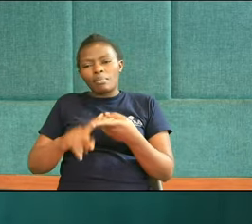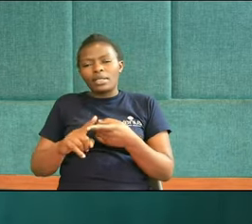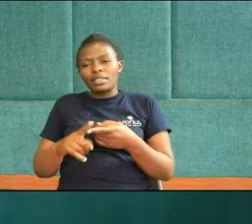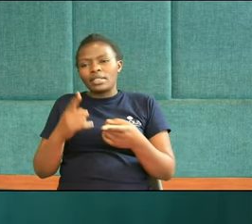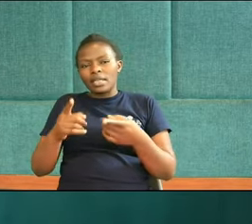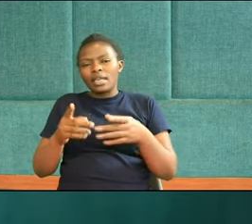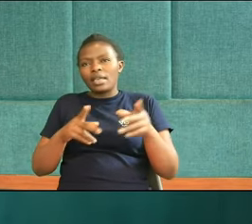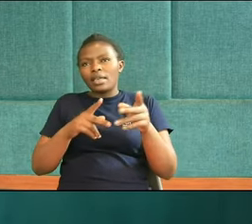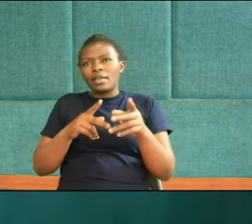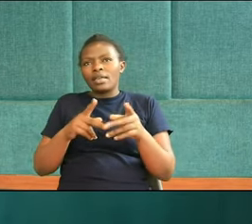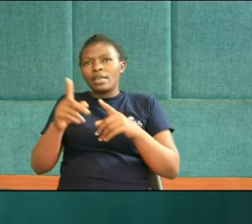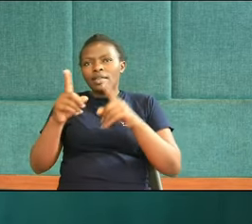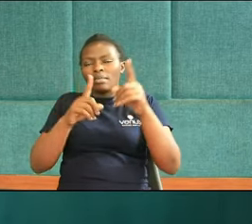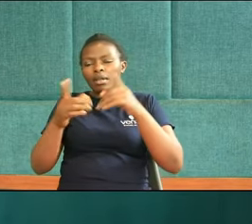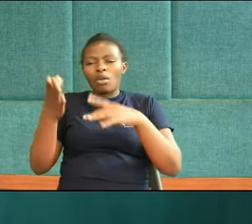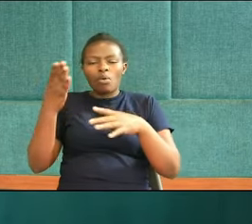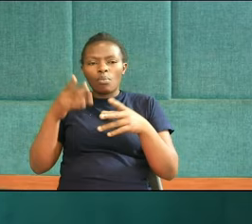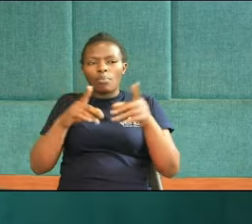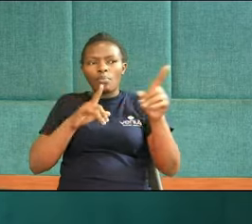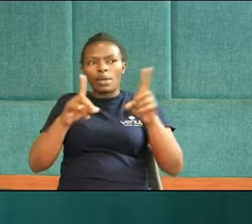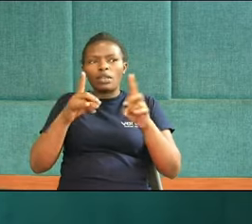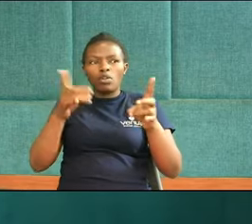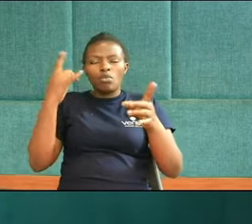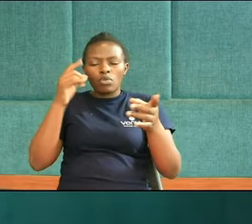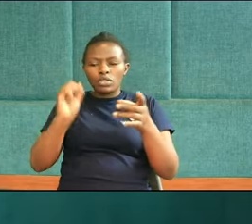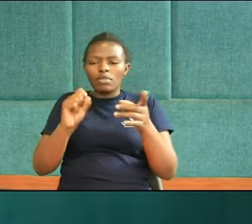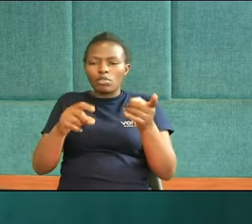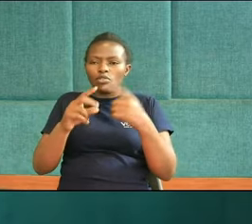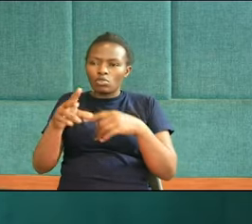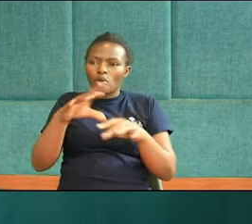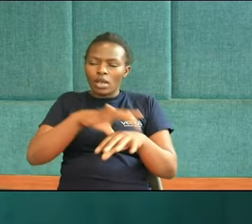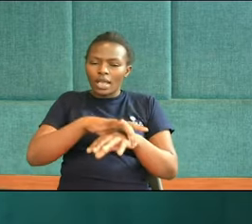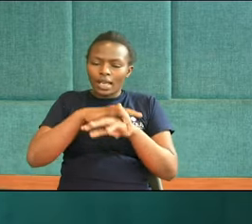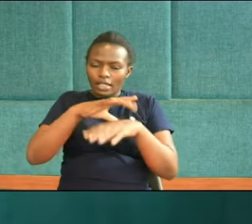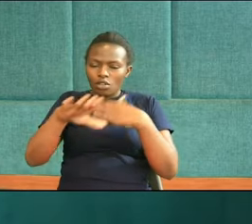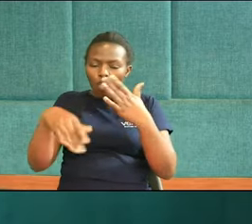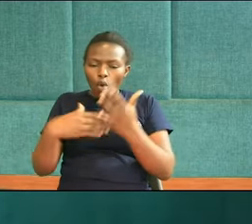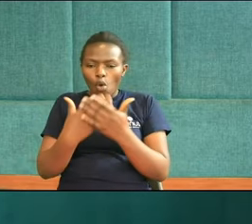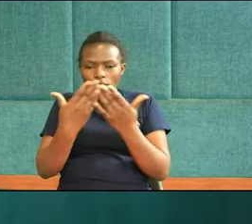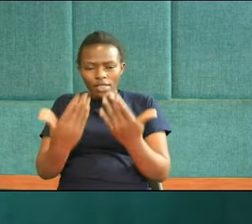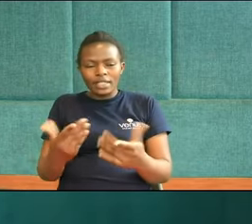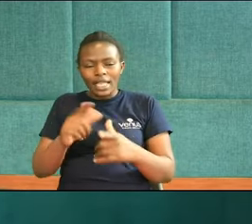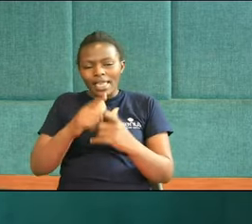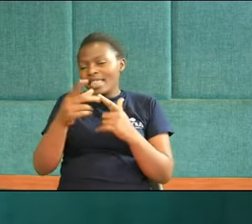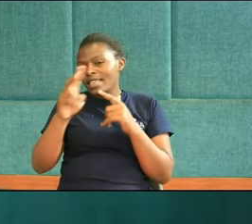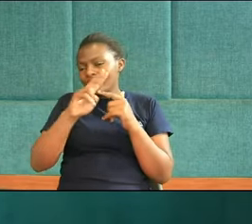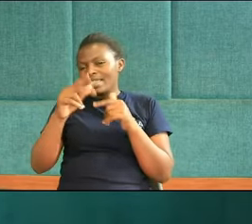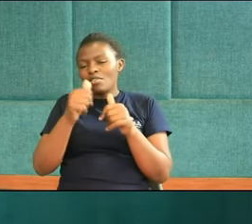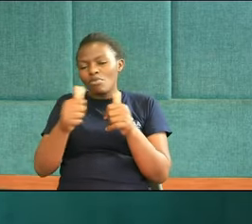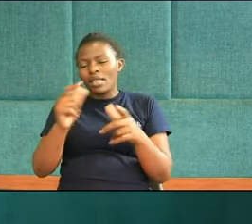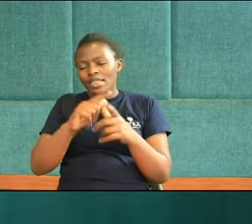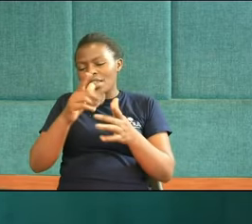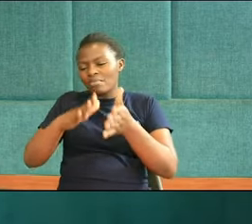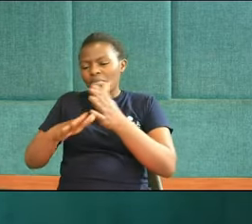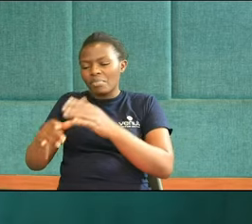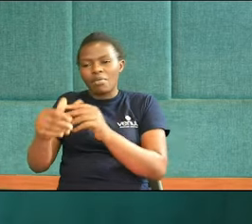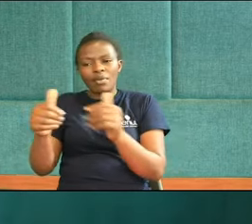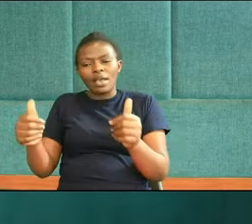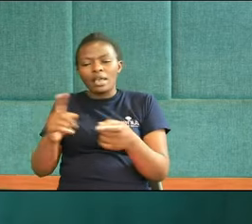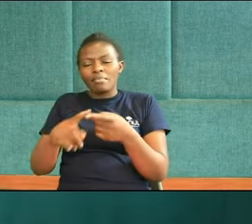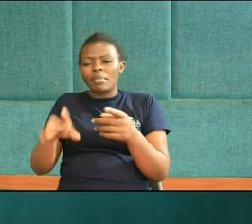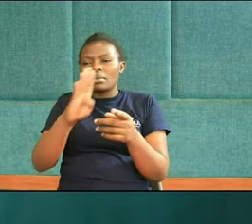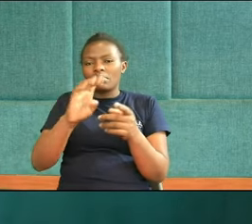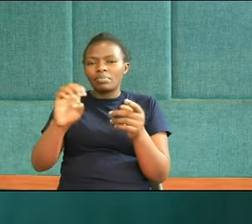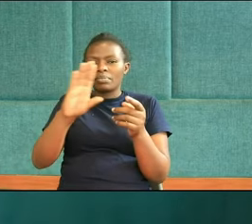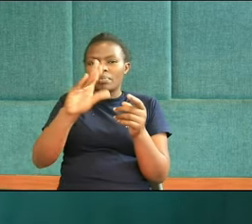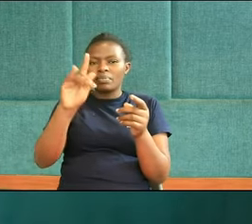able to see The storm Before he got it And since it not Catch him by surprise She was able He was able to plan And to prepare for it So Becky says That